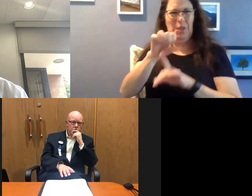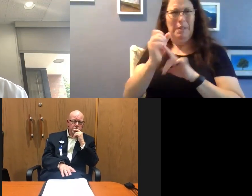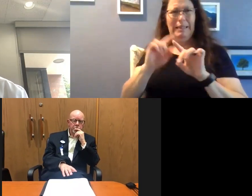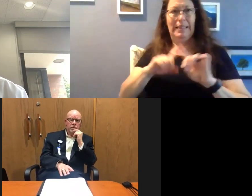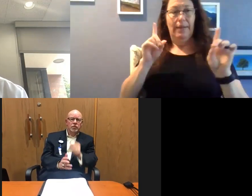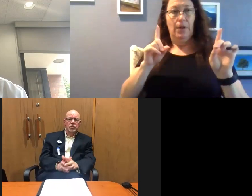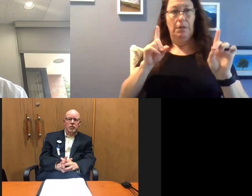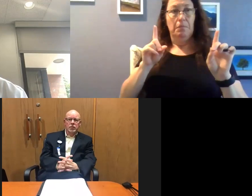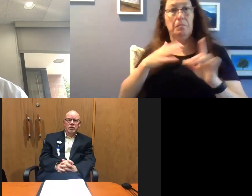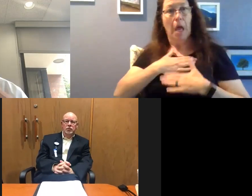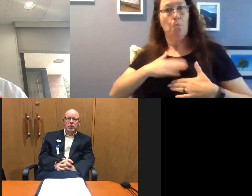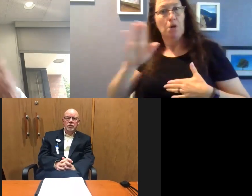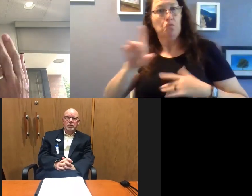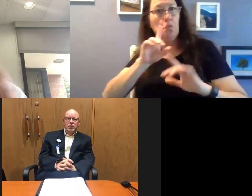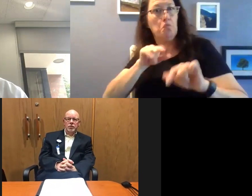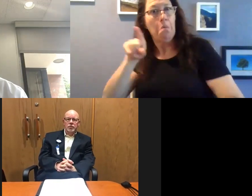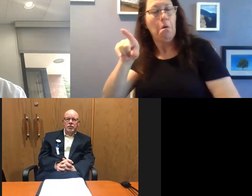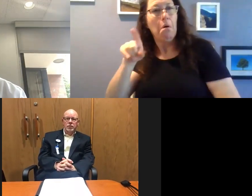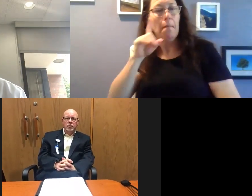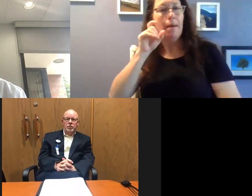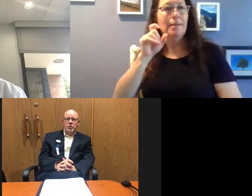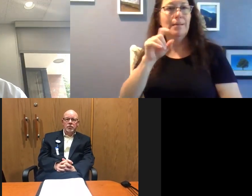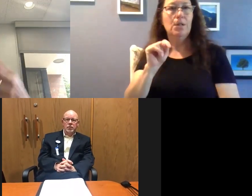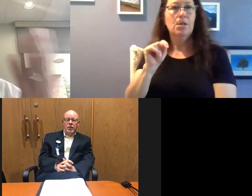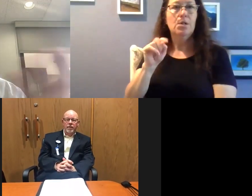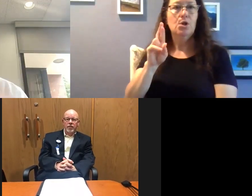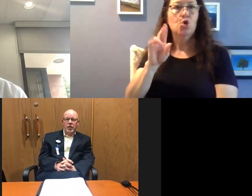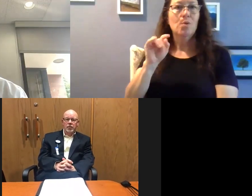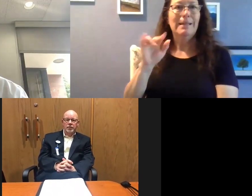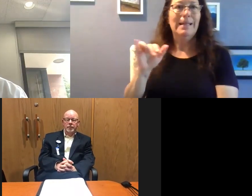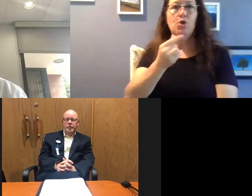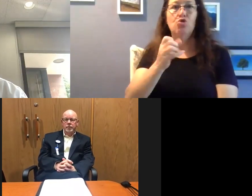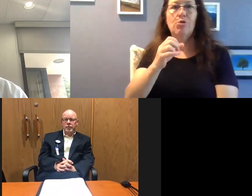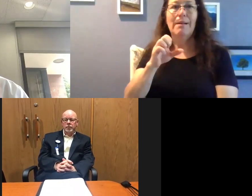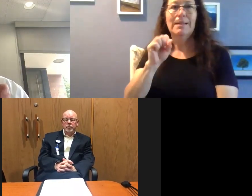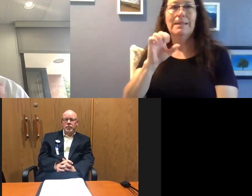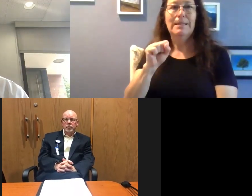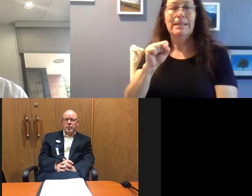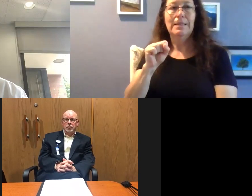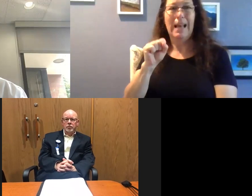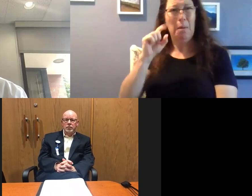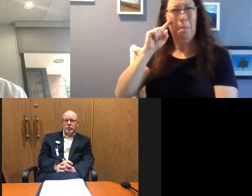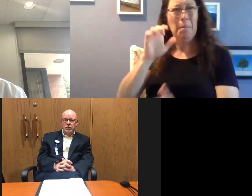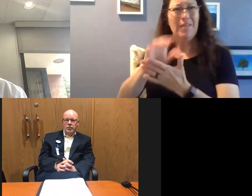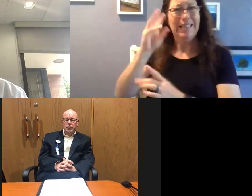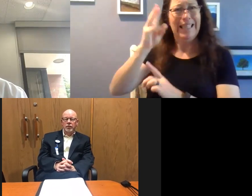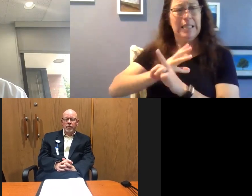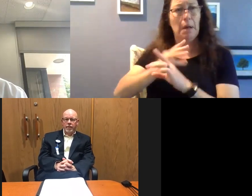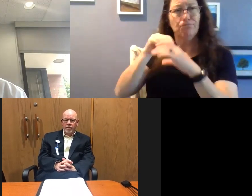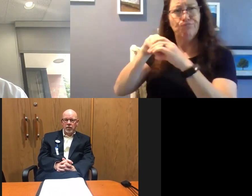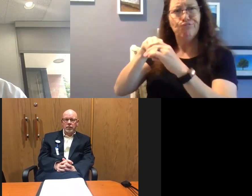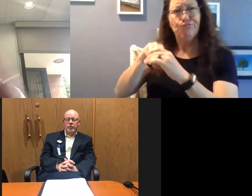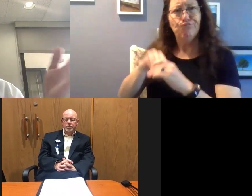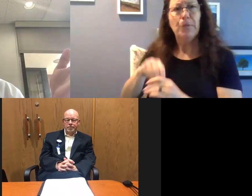appreciate Bob's answer to that. Just like Trinity Genesis has approaching six months of PPE stockpile